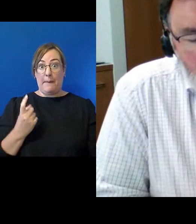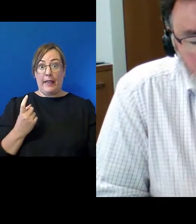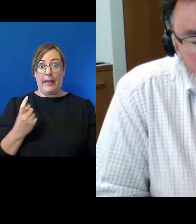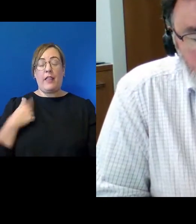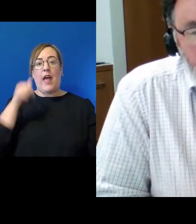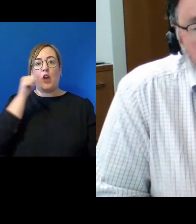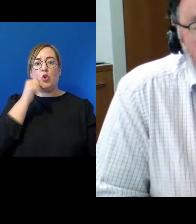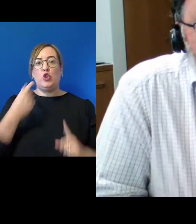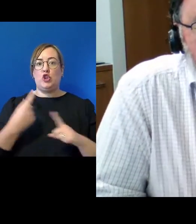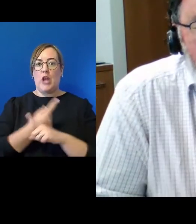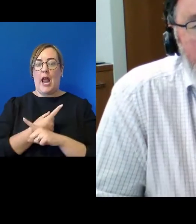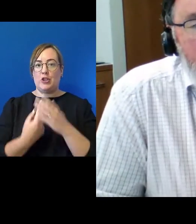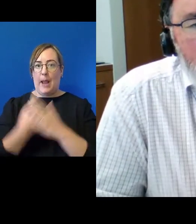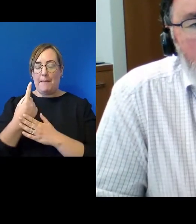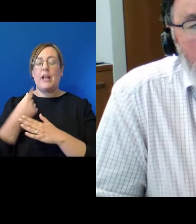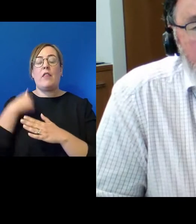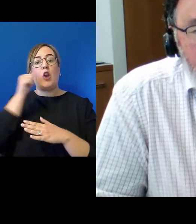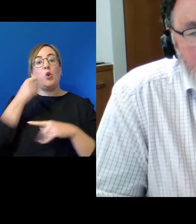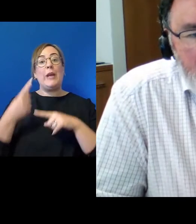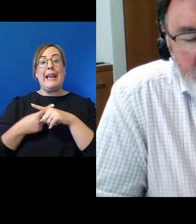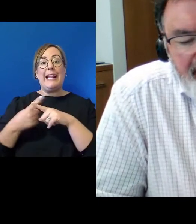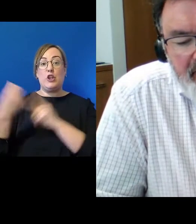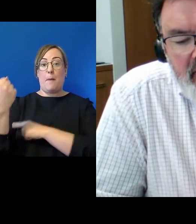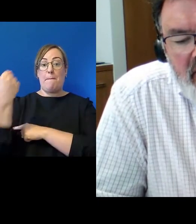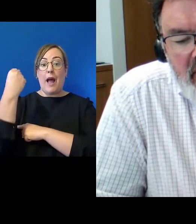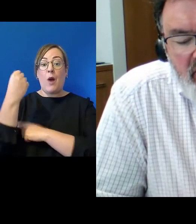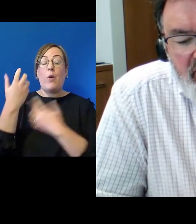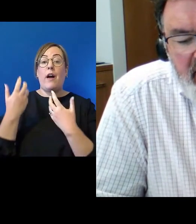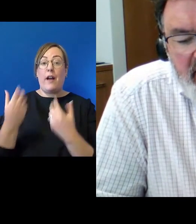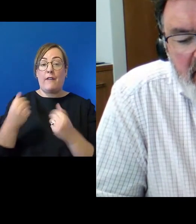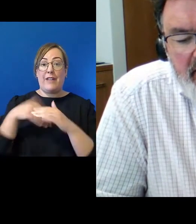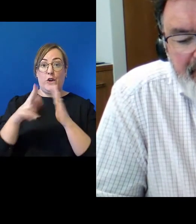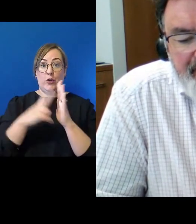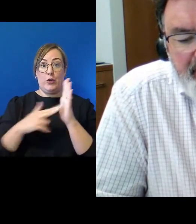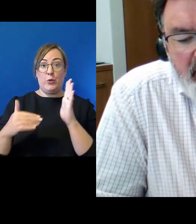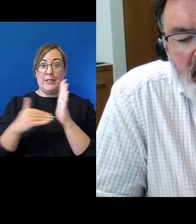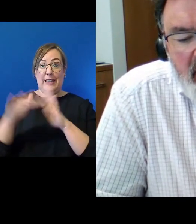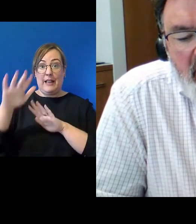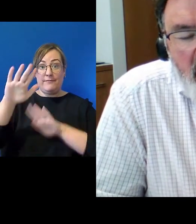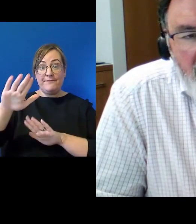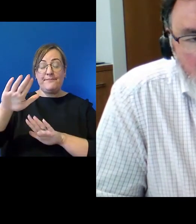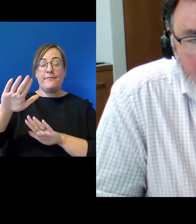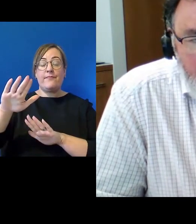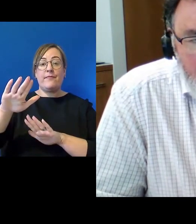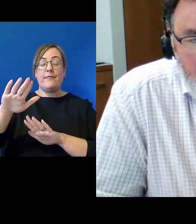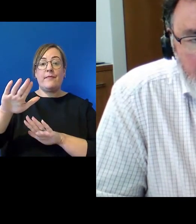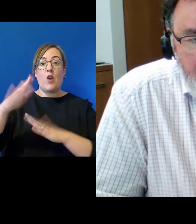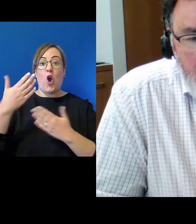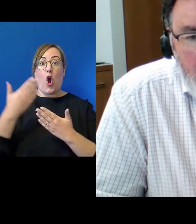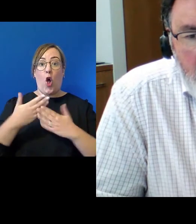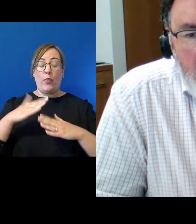and obviously British power was present in New Zealand, on the ground,